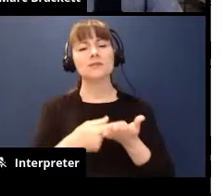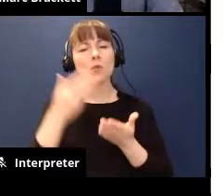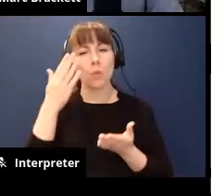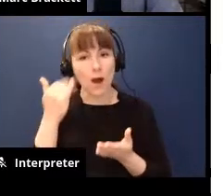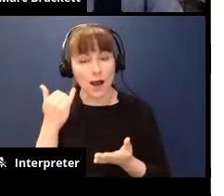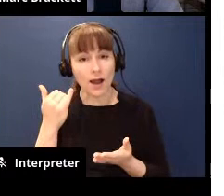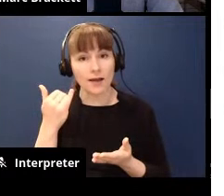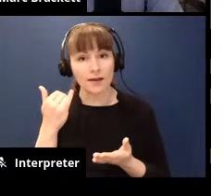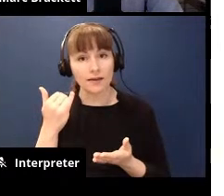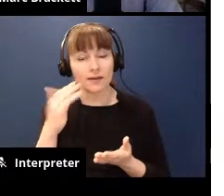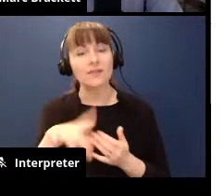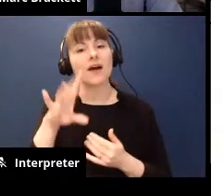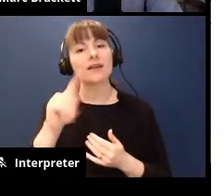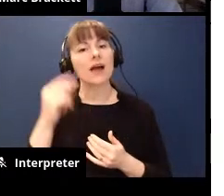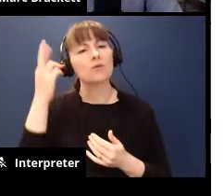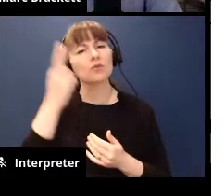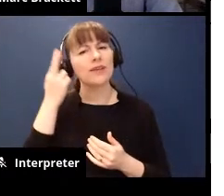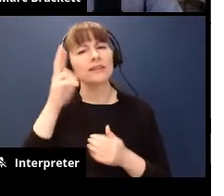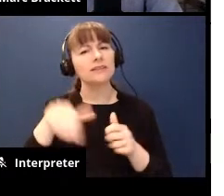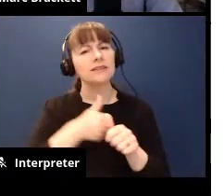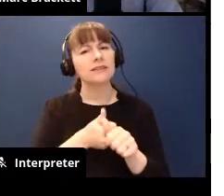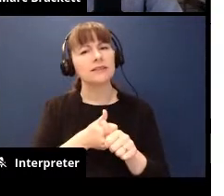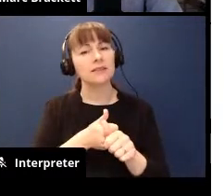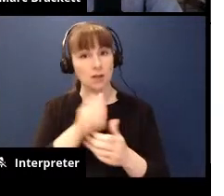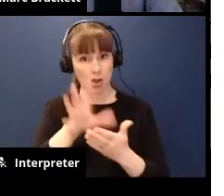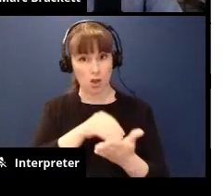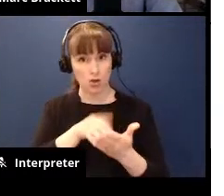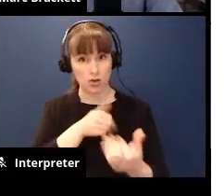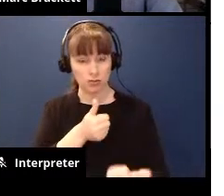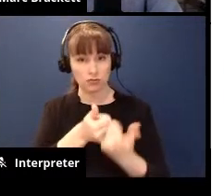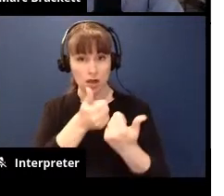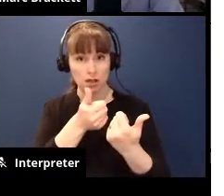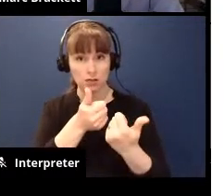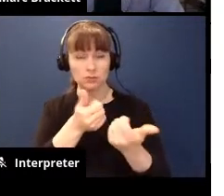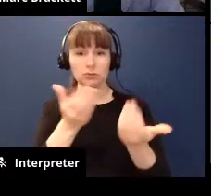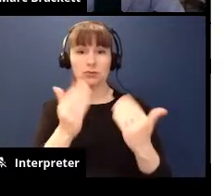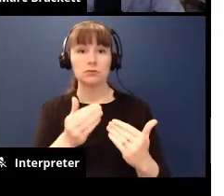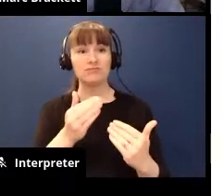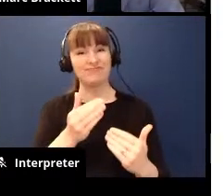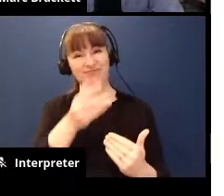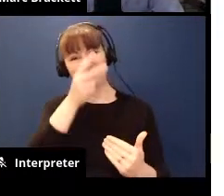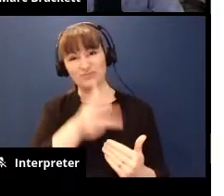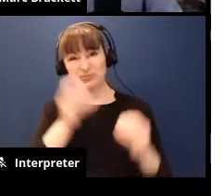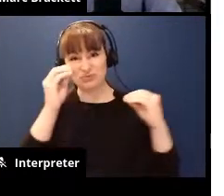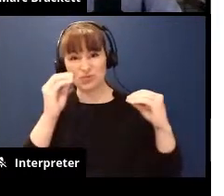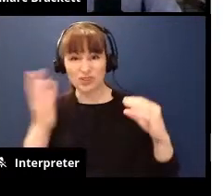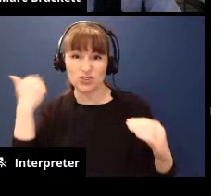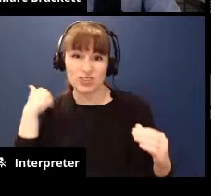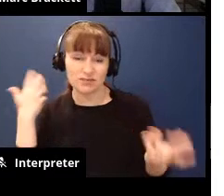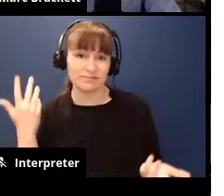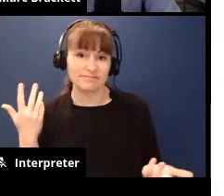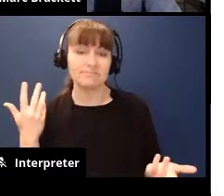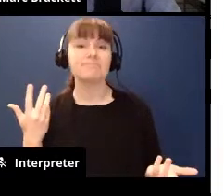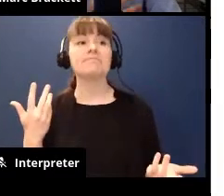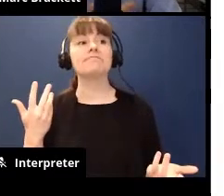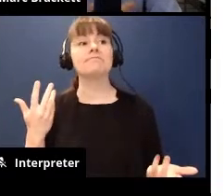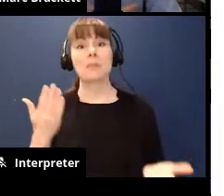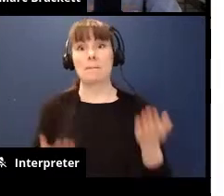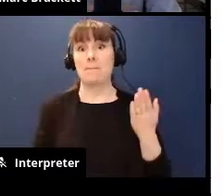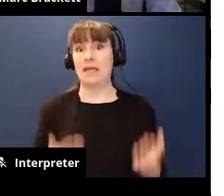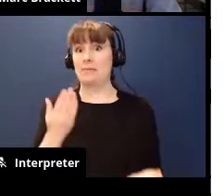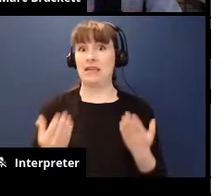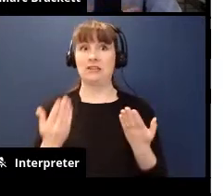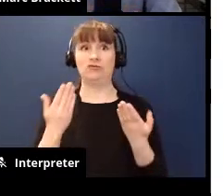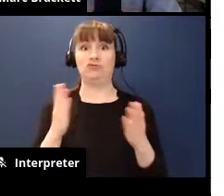find out the reason behind it is it a learning challenge is it that you had poor instruction um is it that you just have